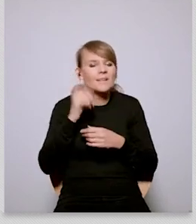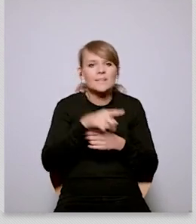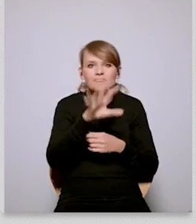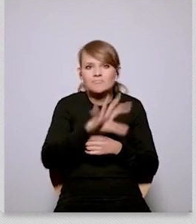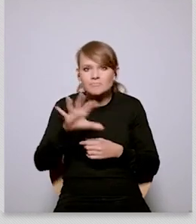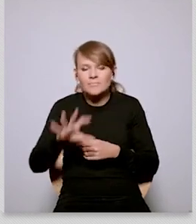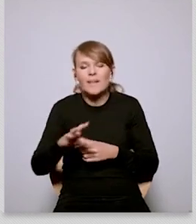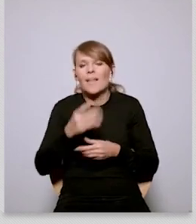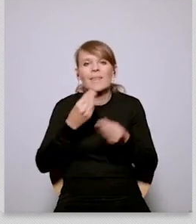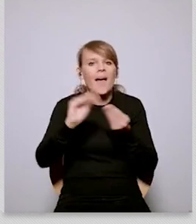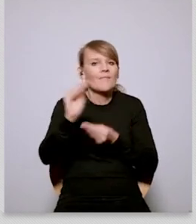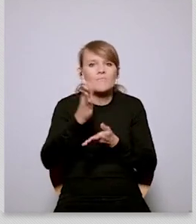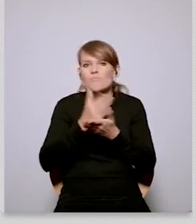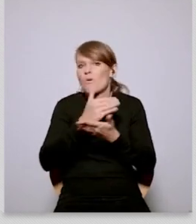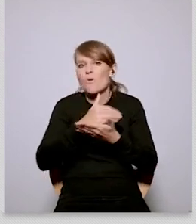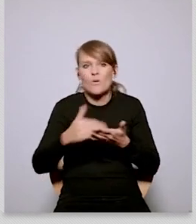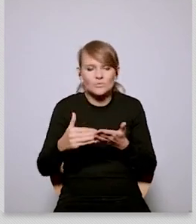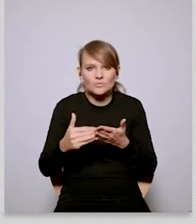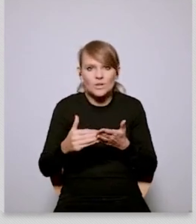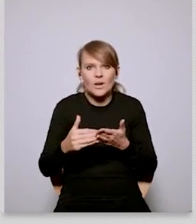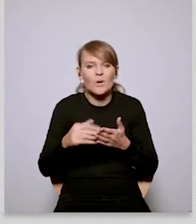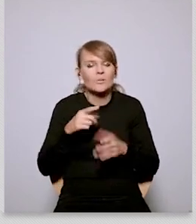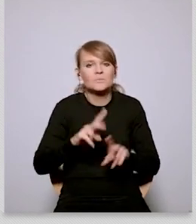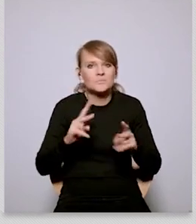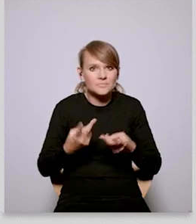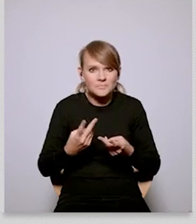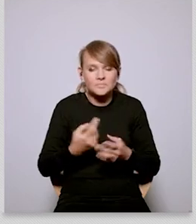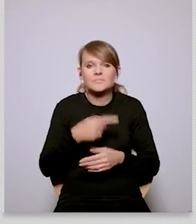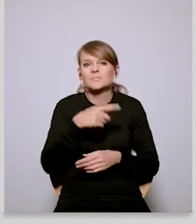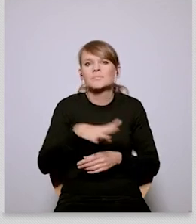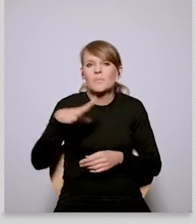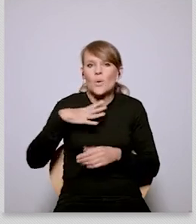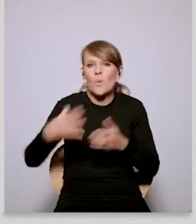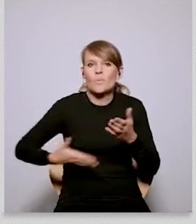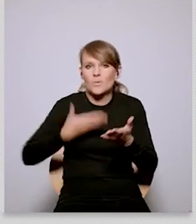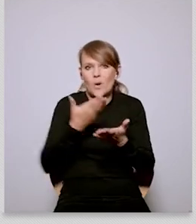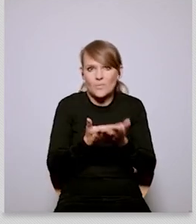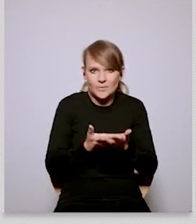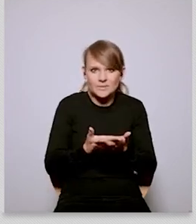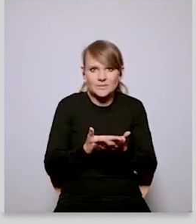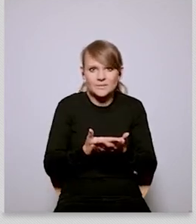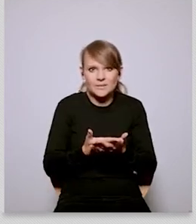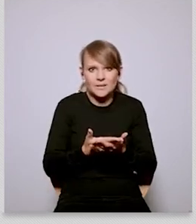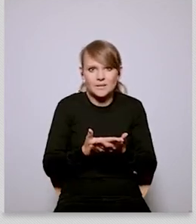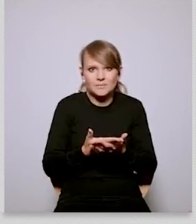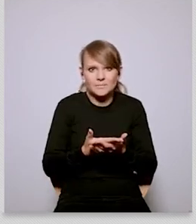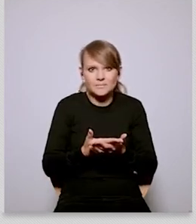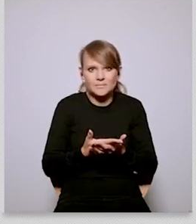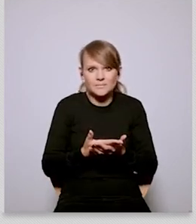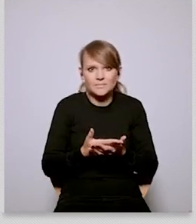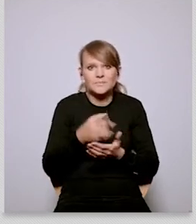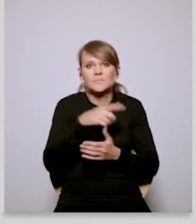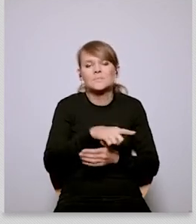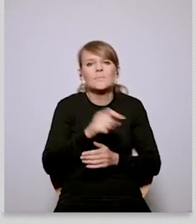for the ban of uh of combustion engines by 2035 well the sales of those engines to be precise